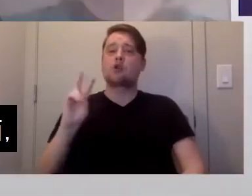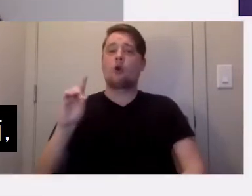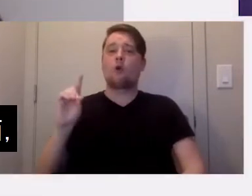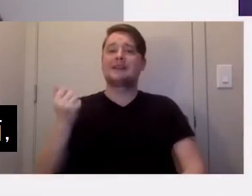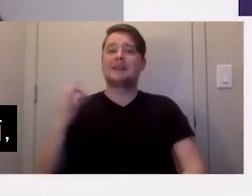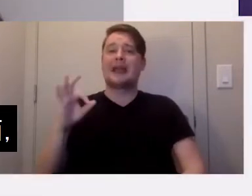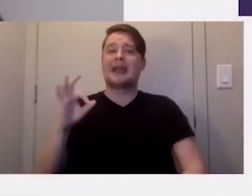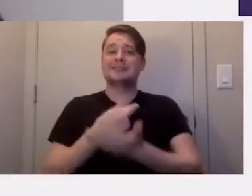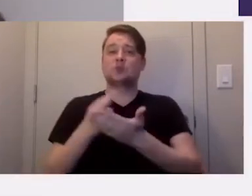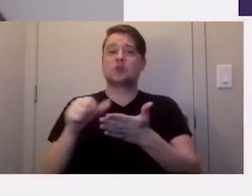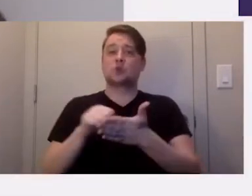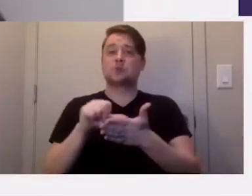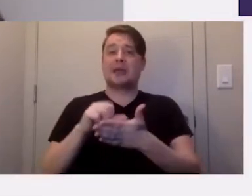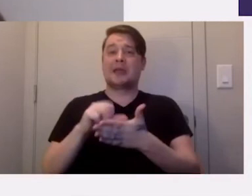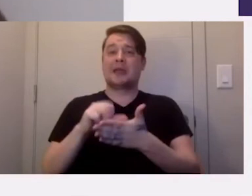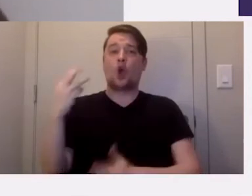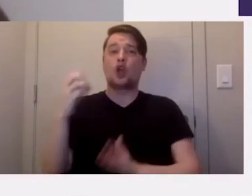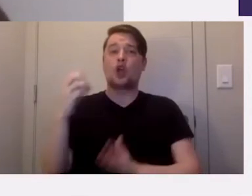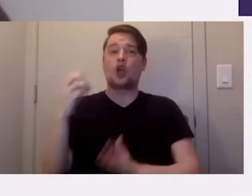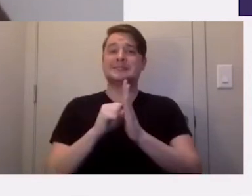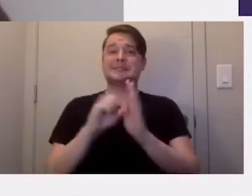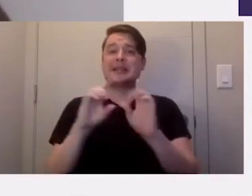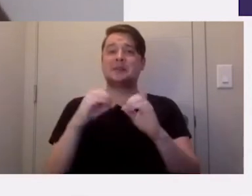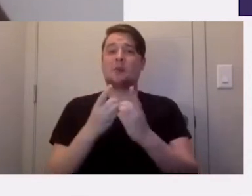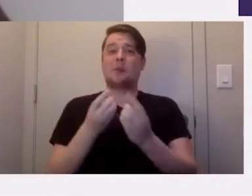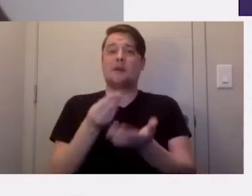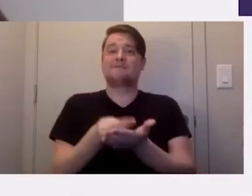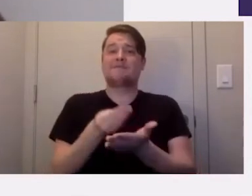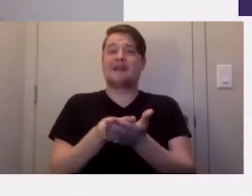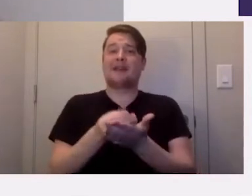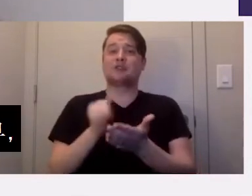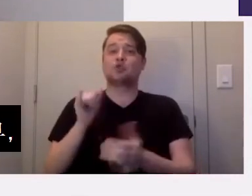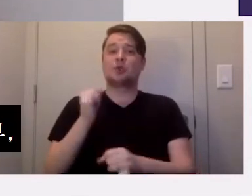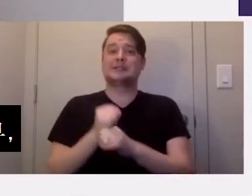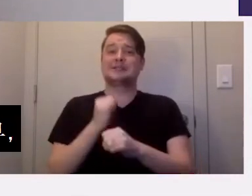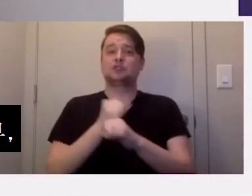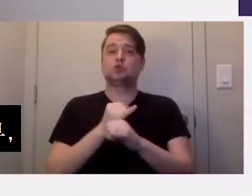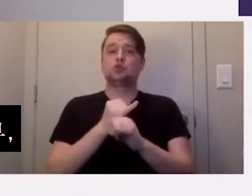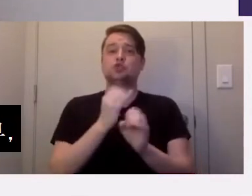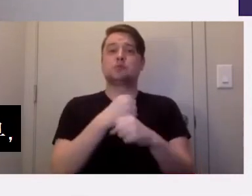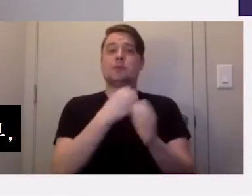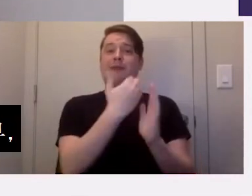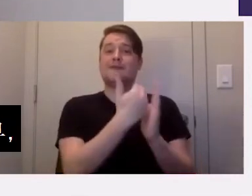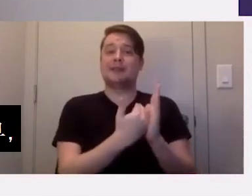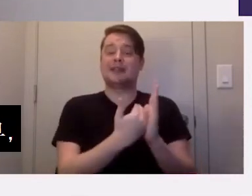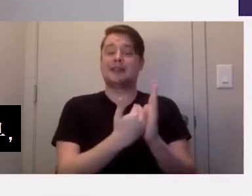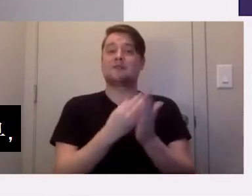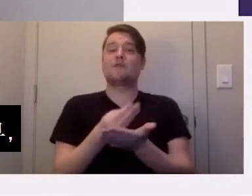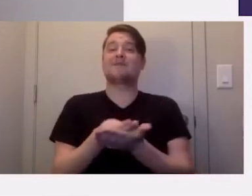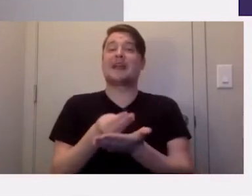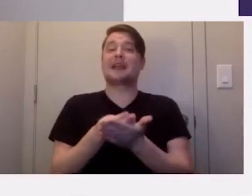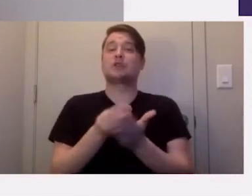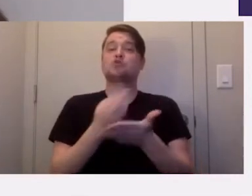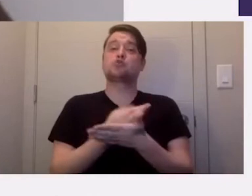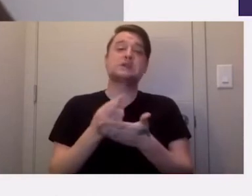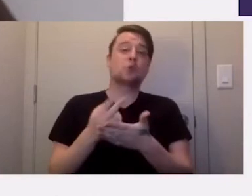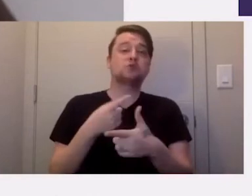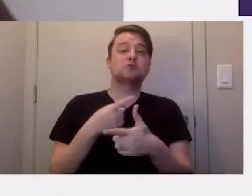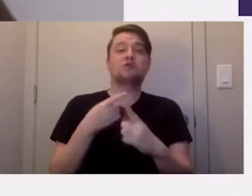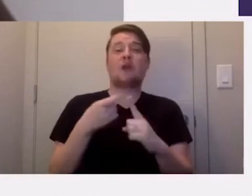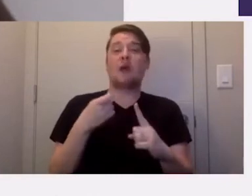page, the Washington State Department of Financial Institutions has created a list of financial resources that range from